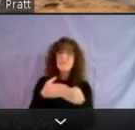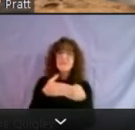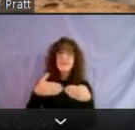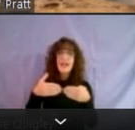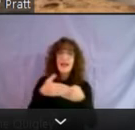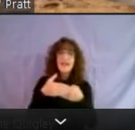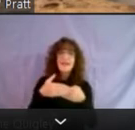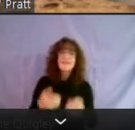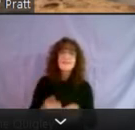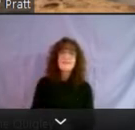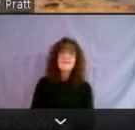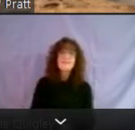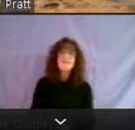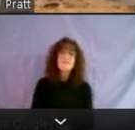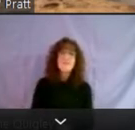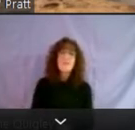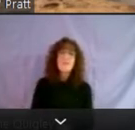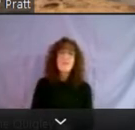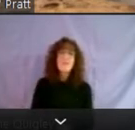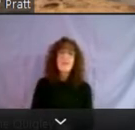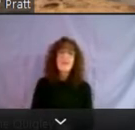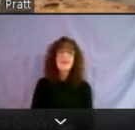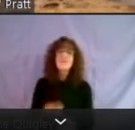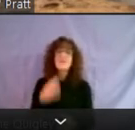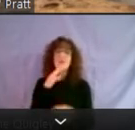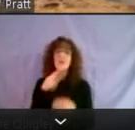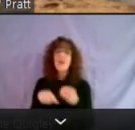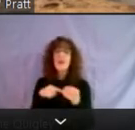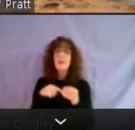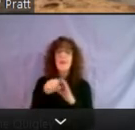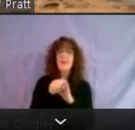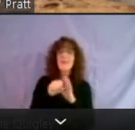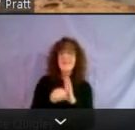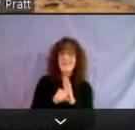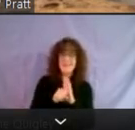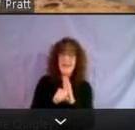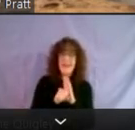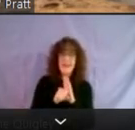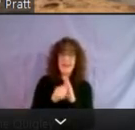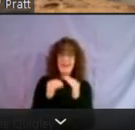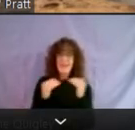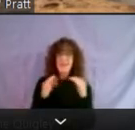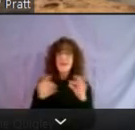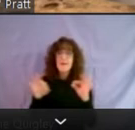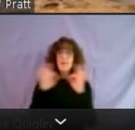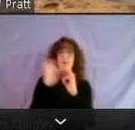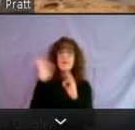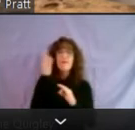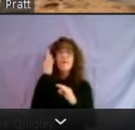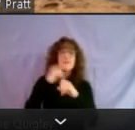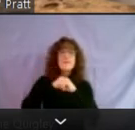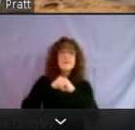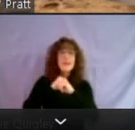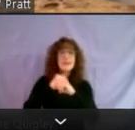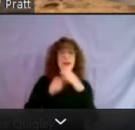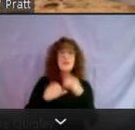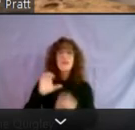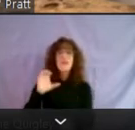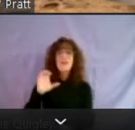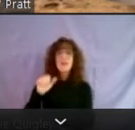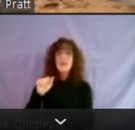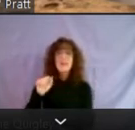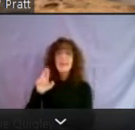Um, now that, now I was talking about the state level and there's important federal protections under the CARES Act.